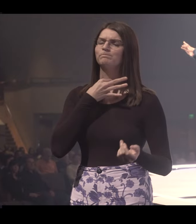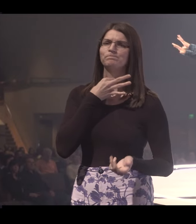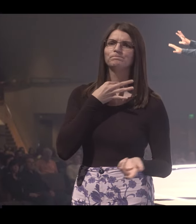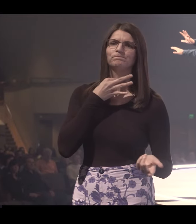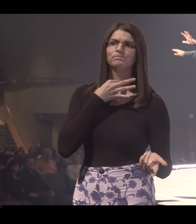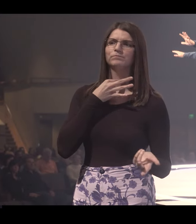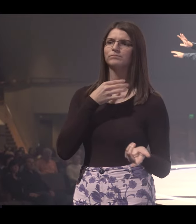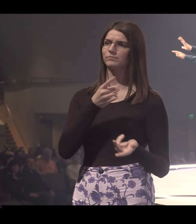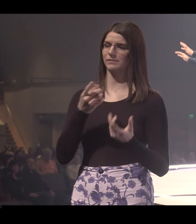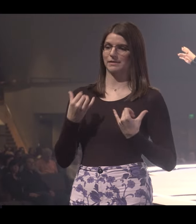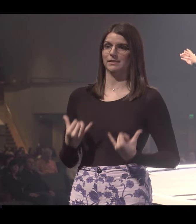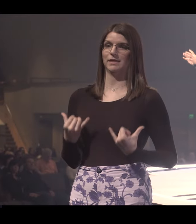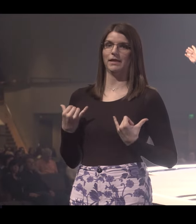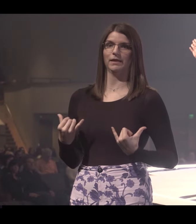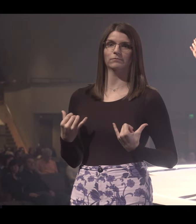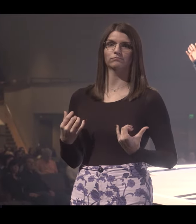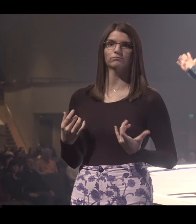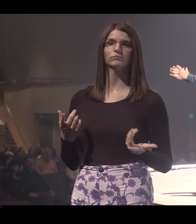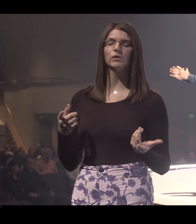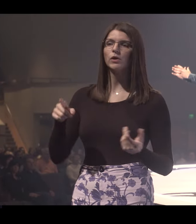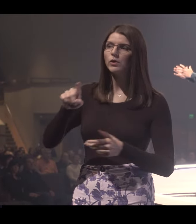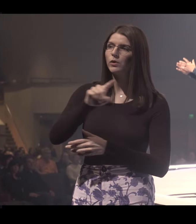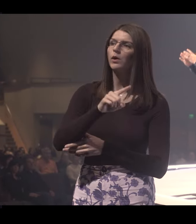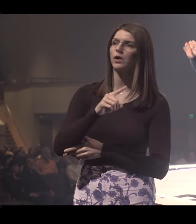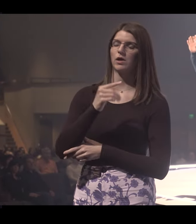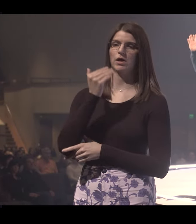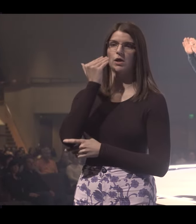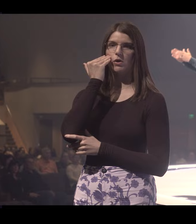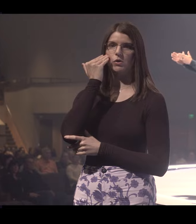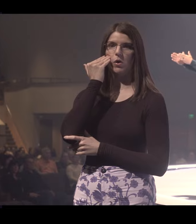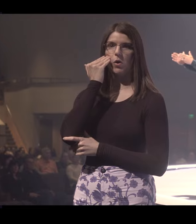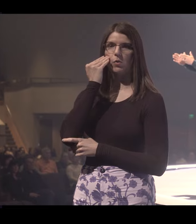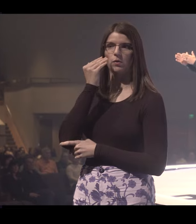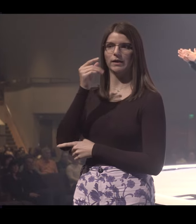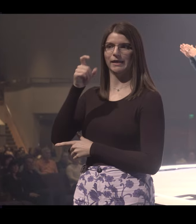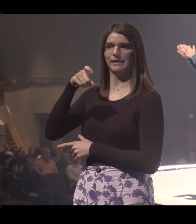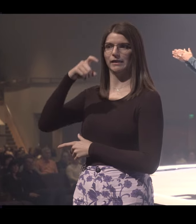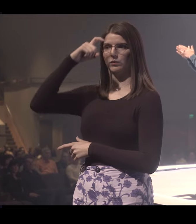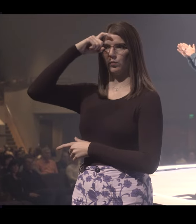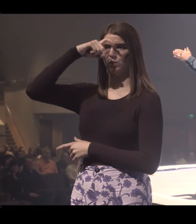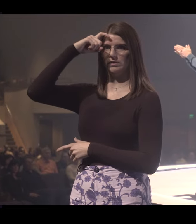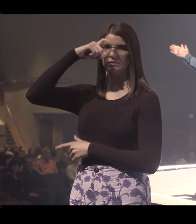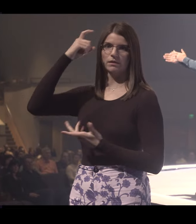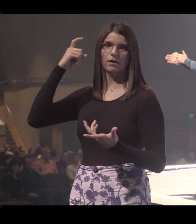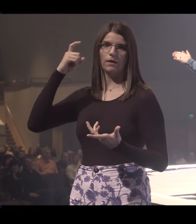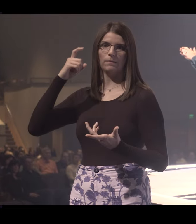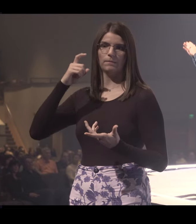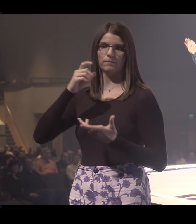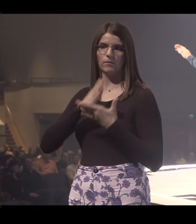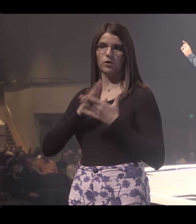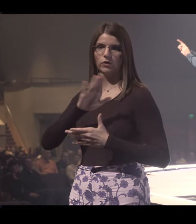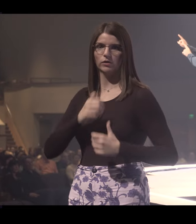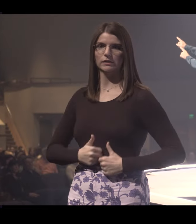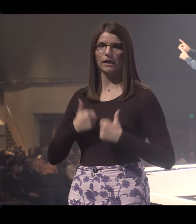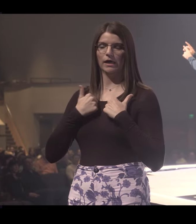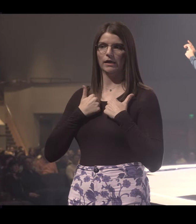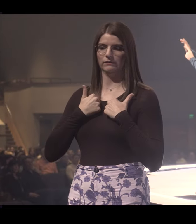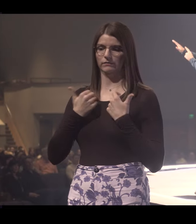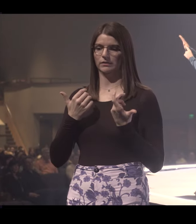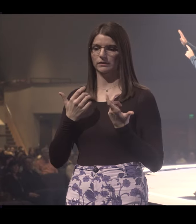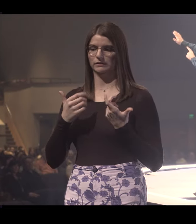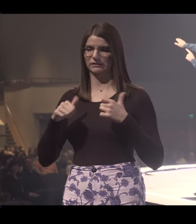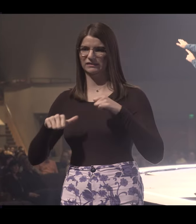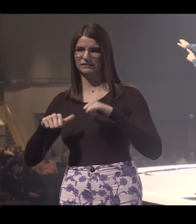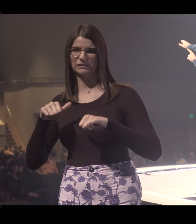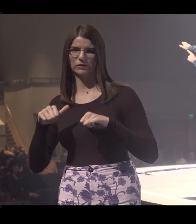Just curious, how many of you today know you need wisdom in a certain area of life because you're just